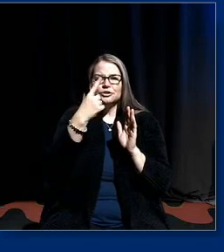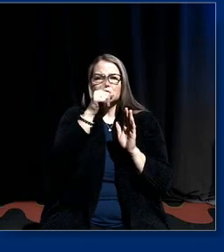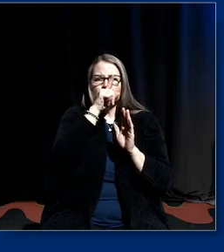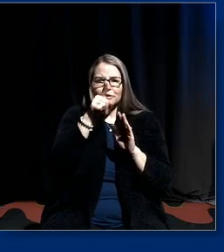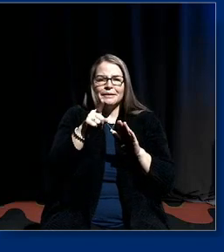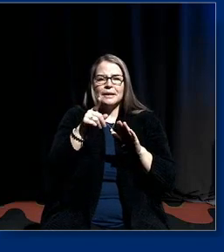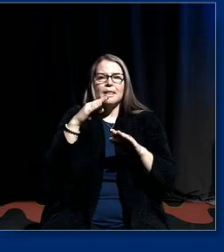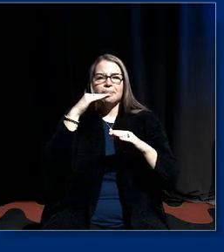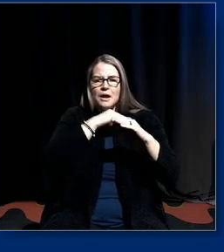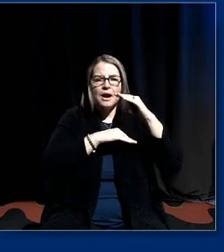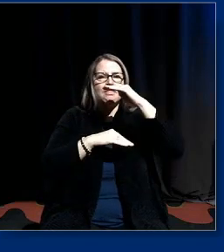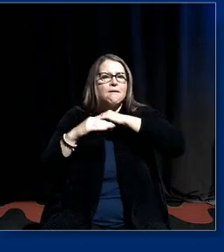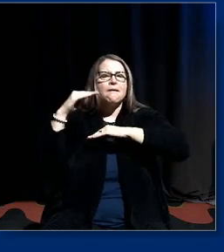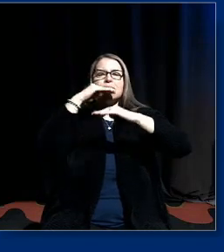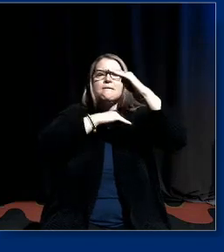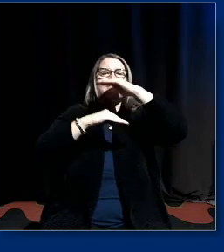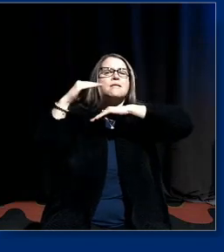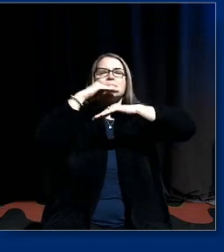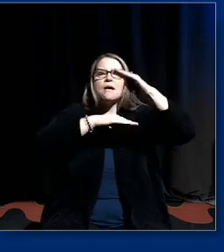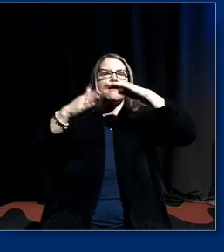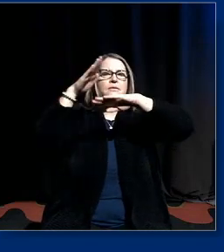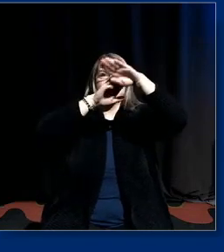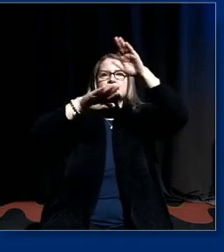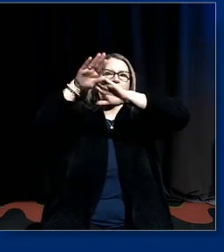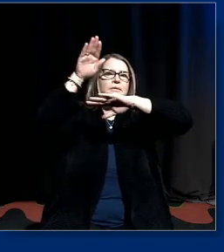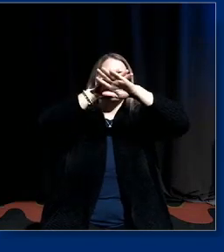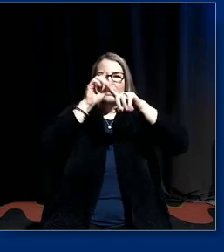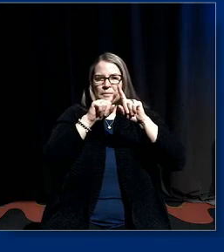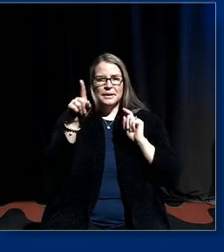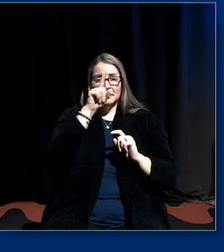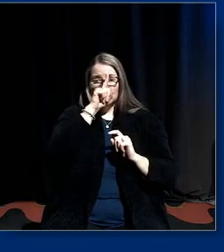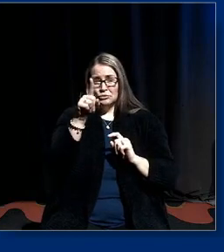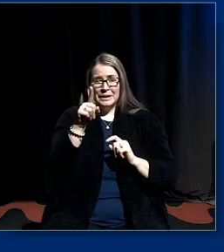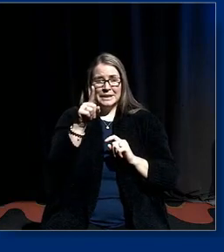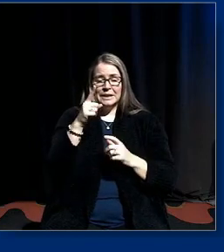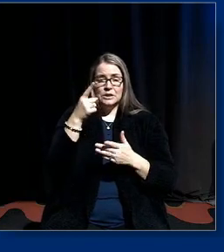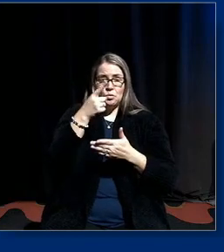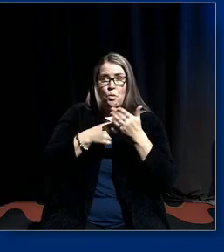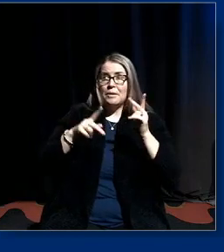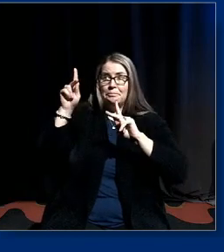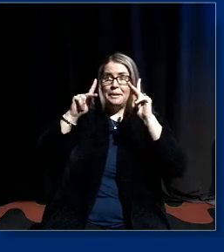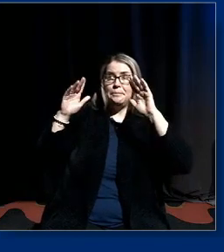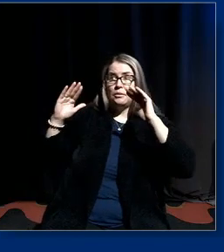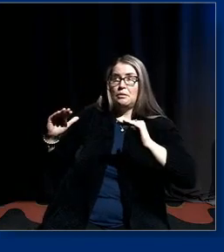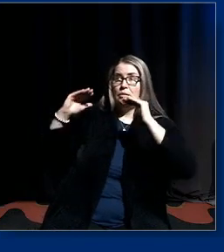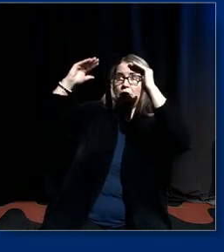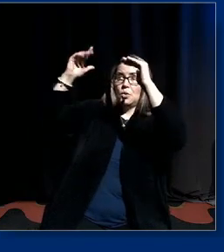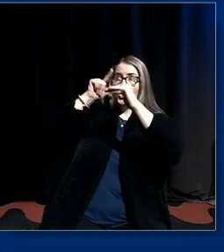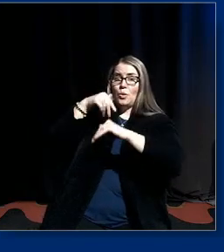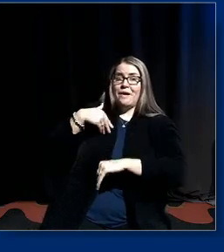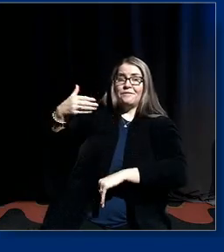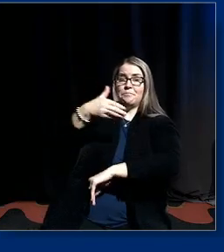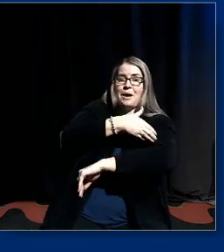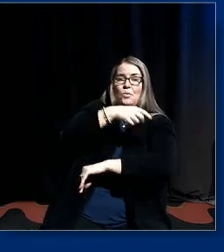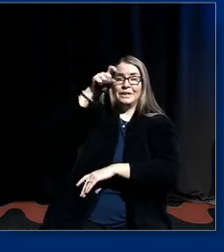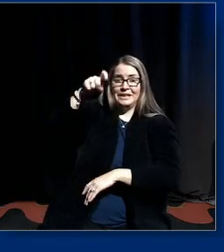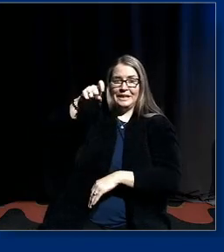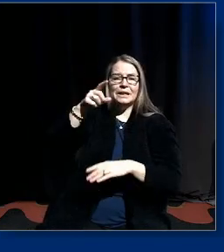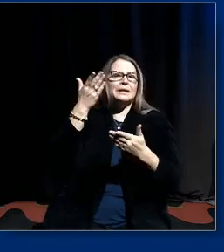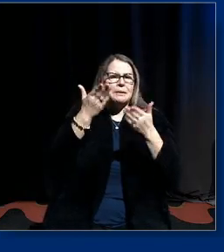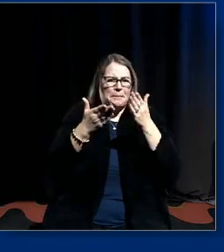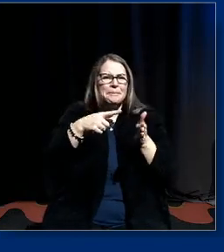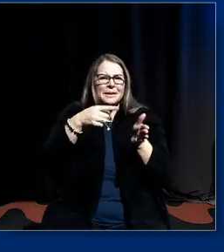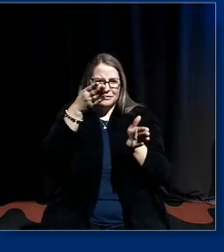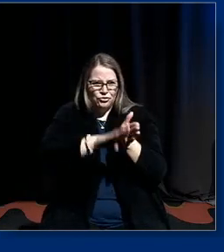um but it was all that the powers that be needed they just want it may be tissue thin and it may be